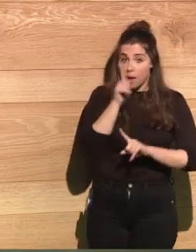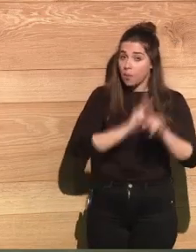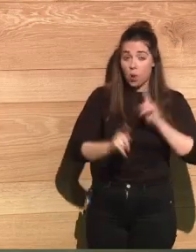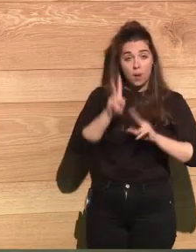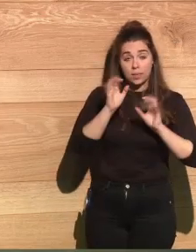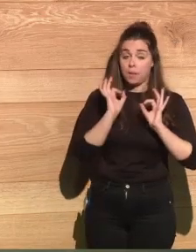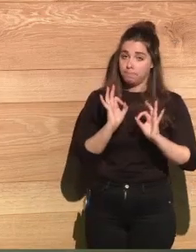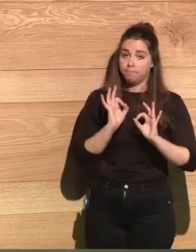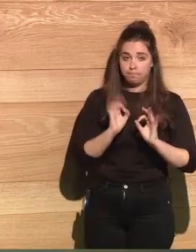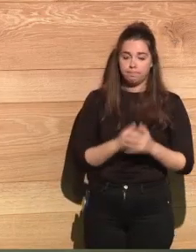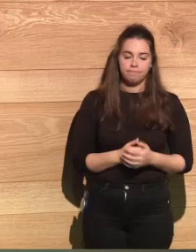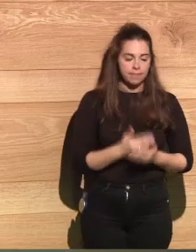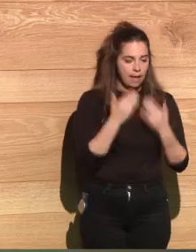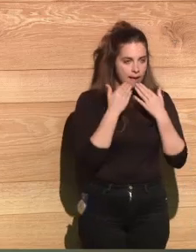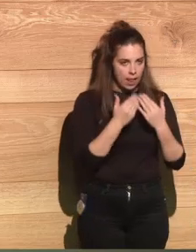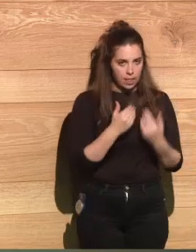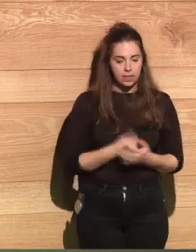Thank you. That's okay.